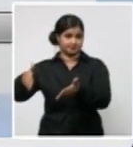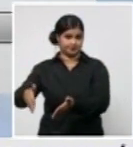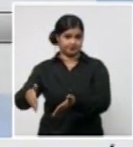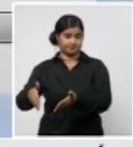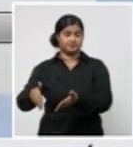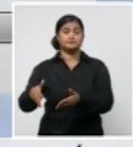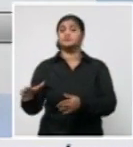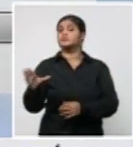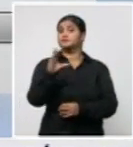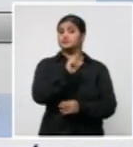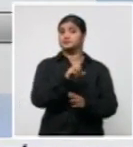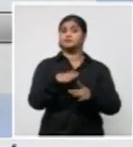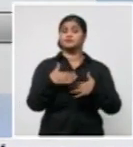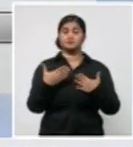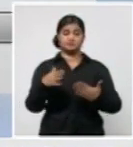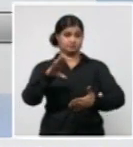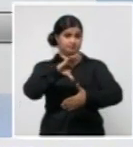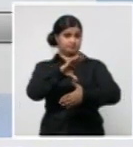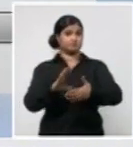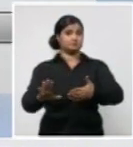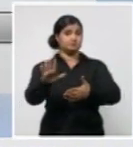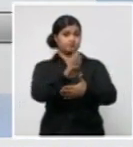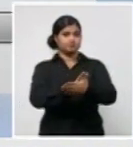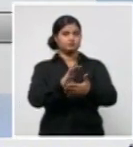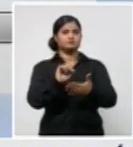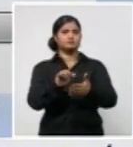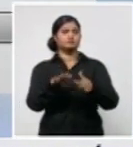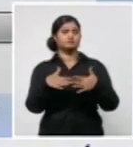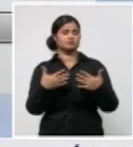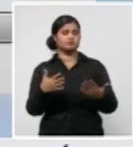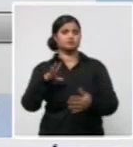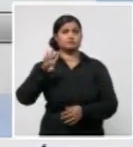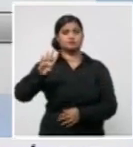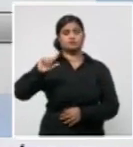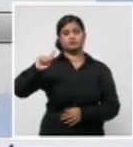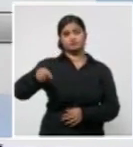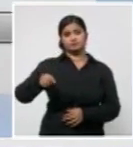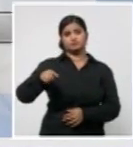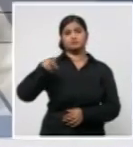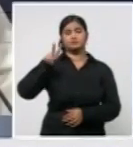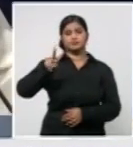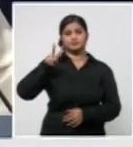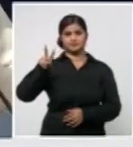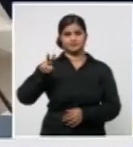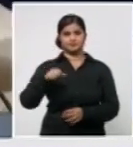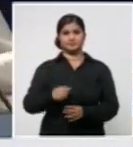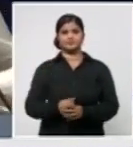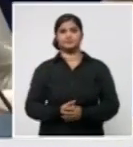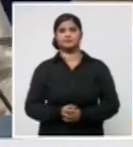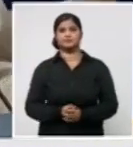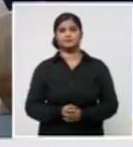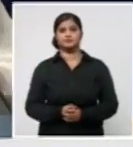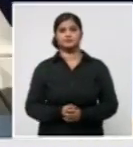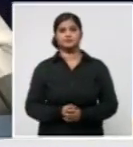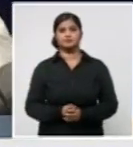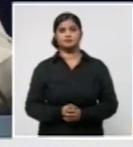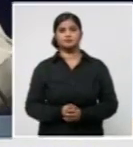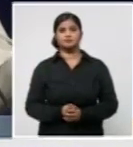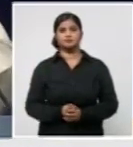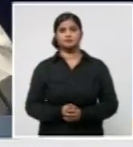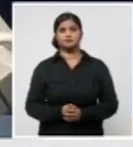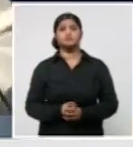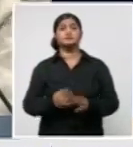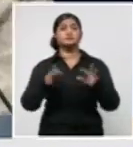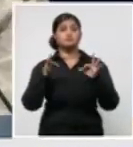for a mortality rate of 4.22%. This is the behavior of the pandemic pandemic in Cuba, across the world,